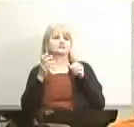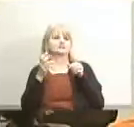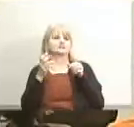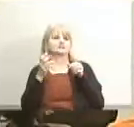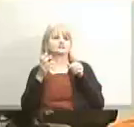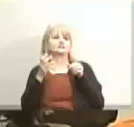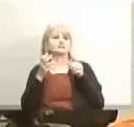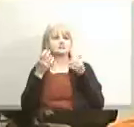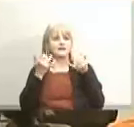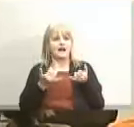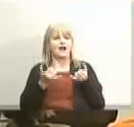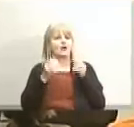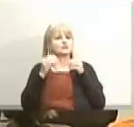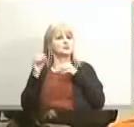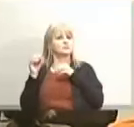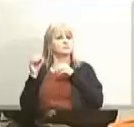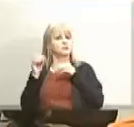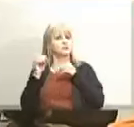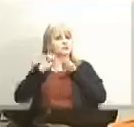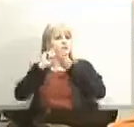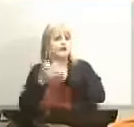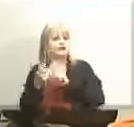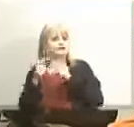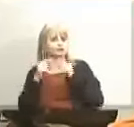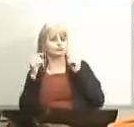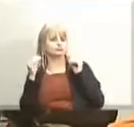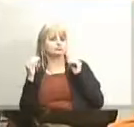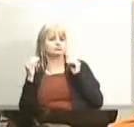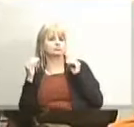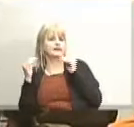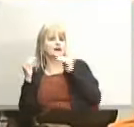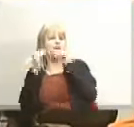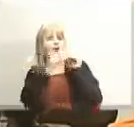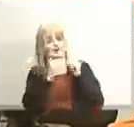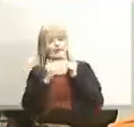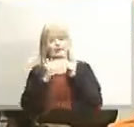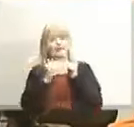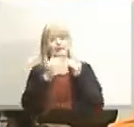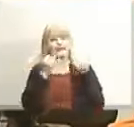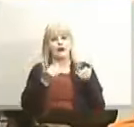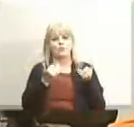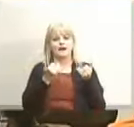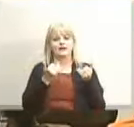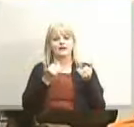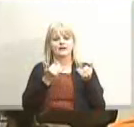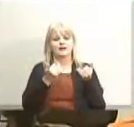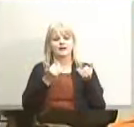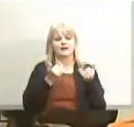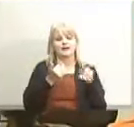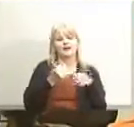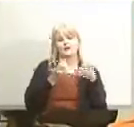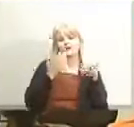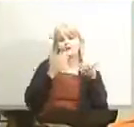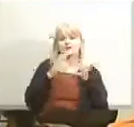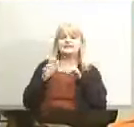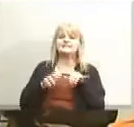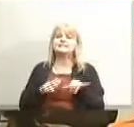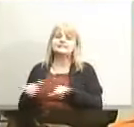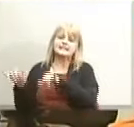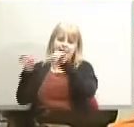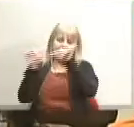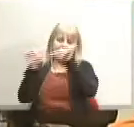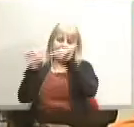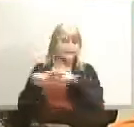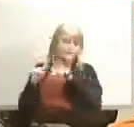teachers in every classroom and we don't have different sets of less qualified teachers for some groups of children so i think that